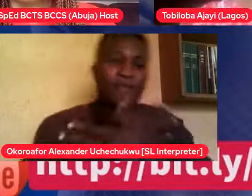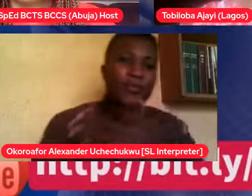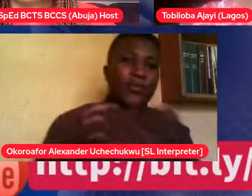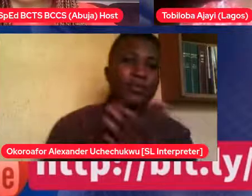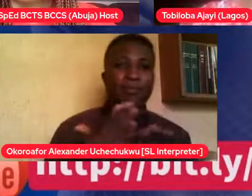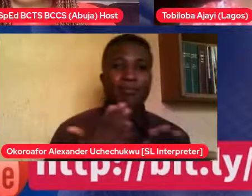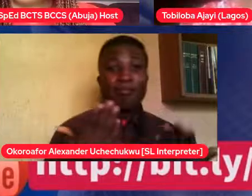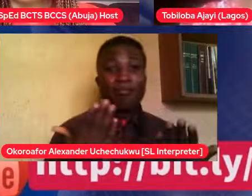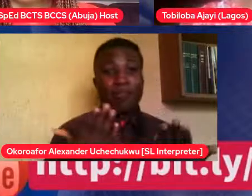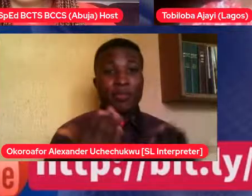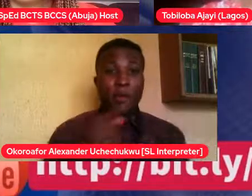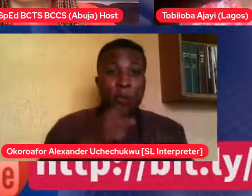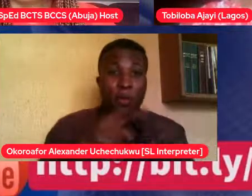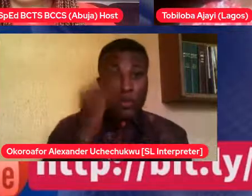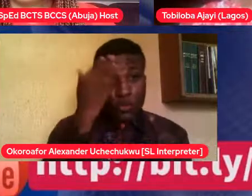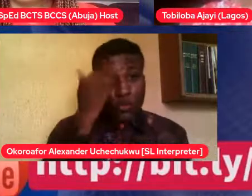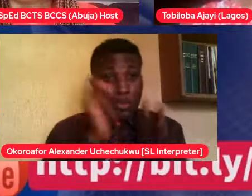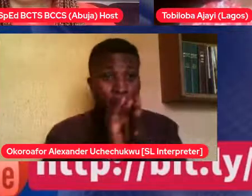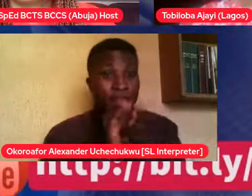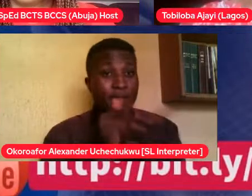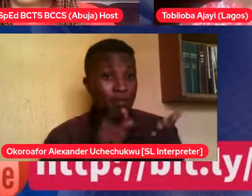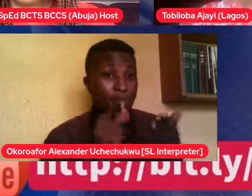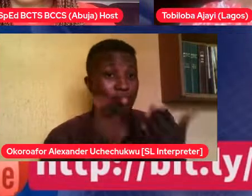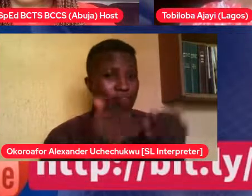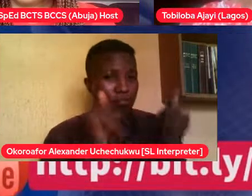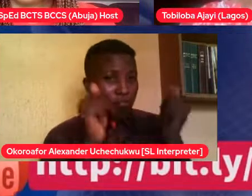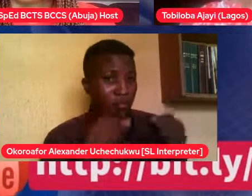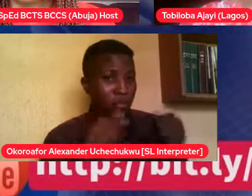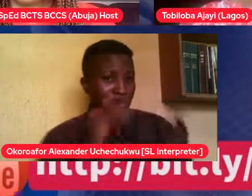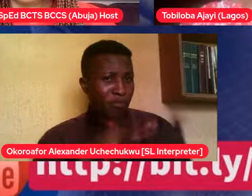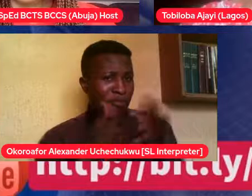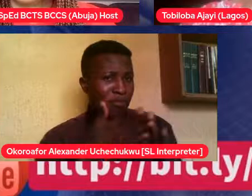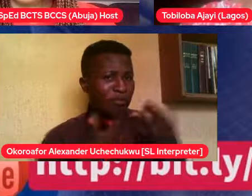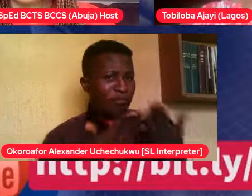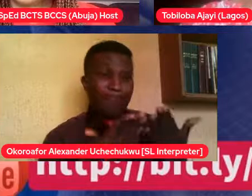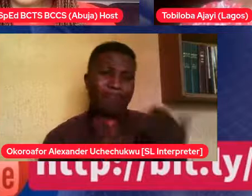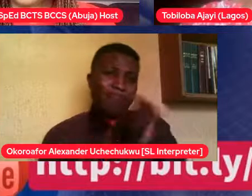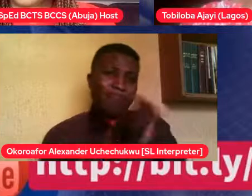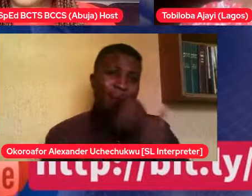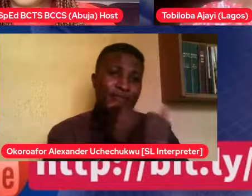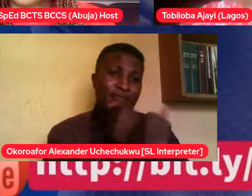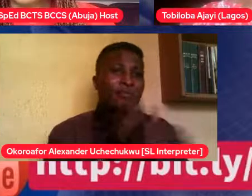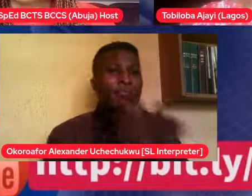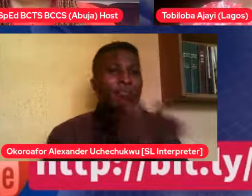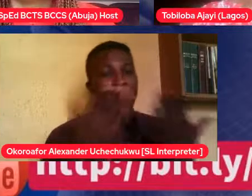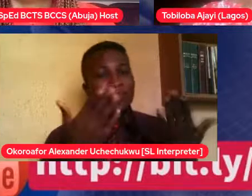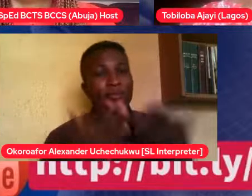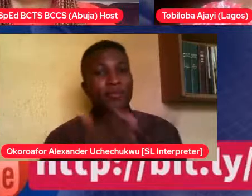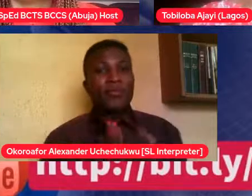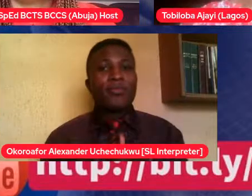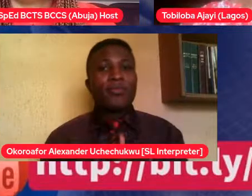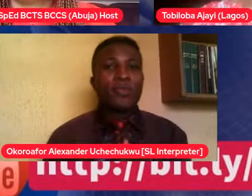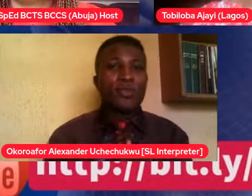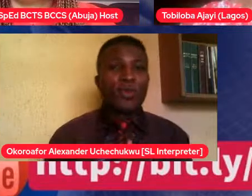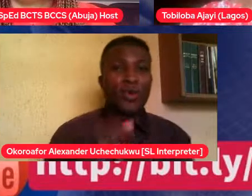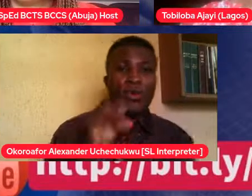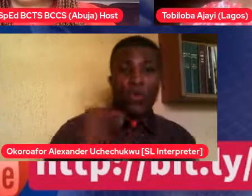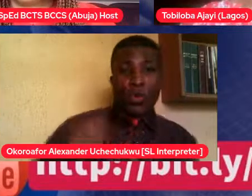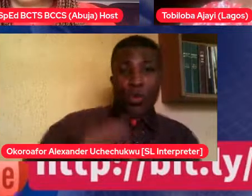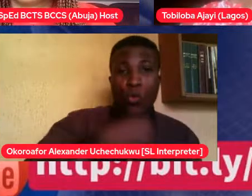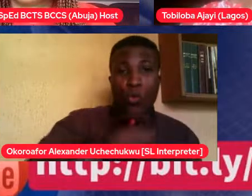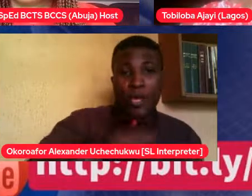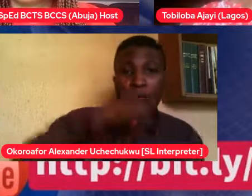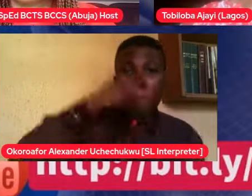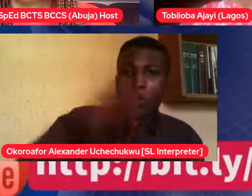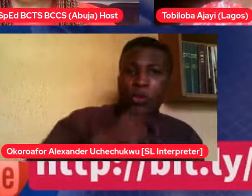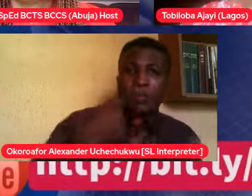you can channel these things into things that you love to talk about. So, we are the ones that will discuss this and channel their attention